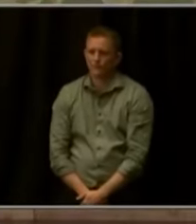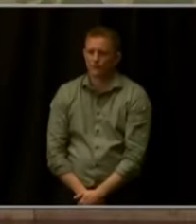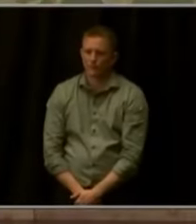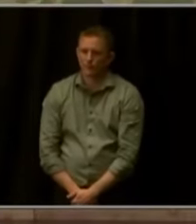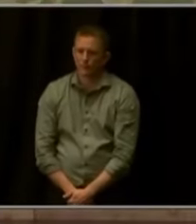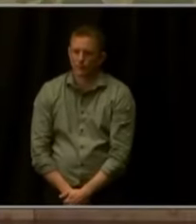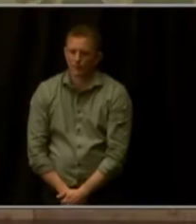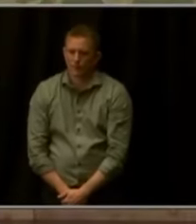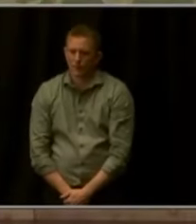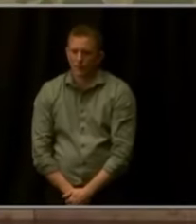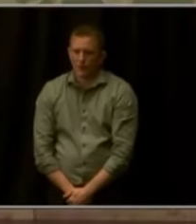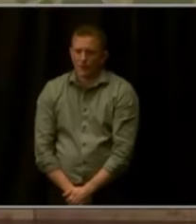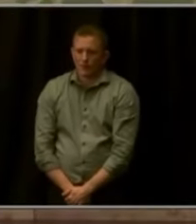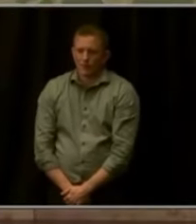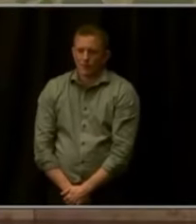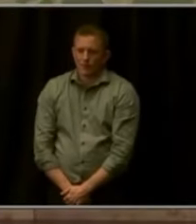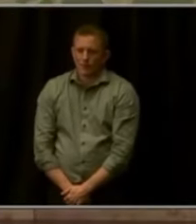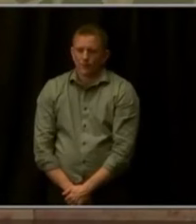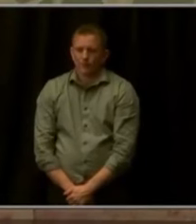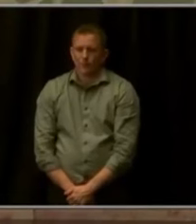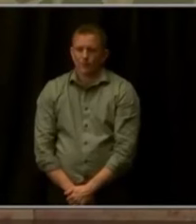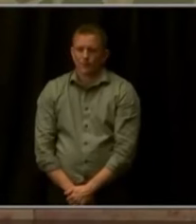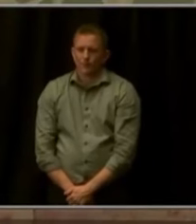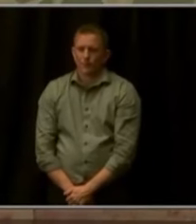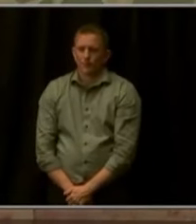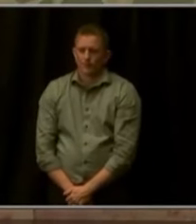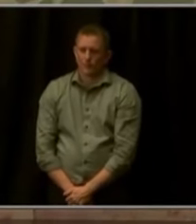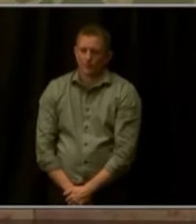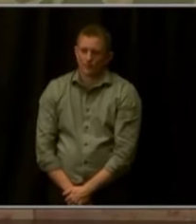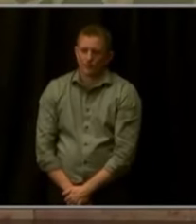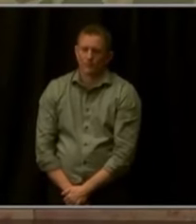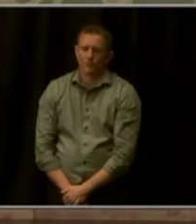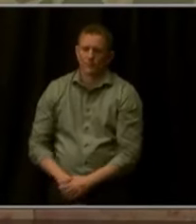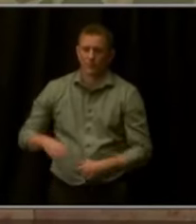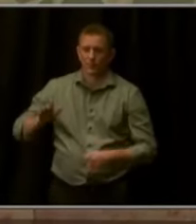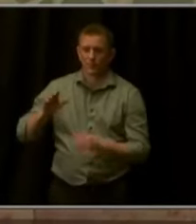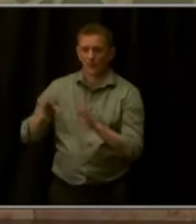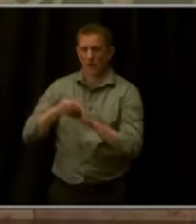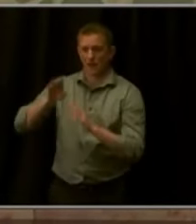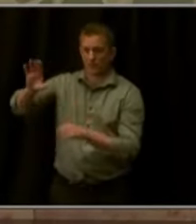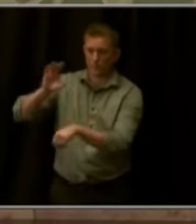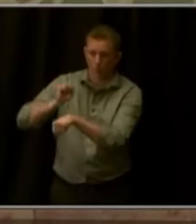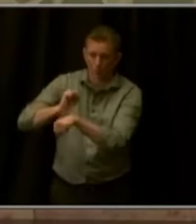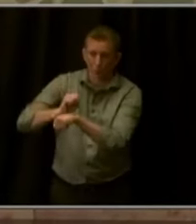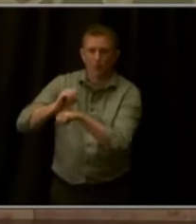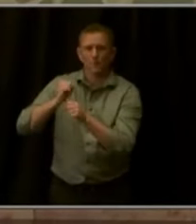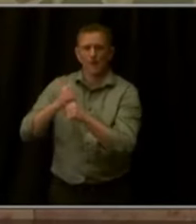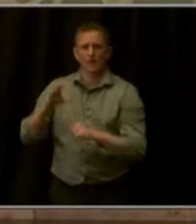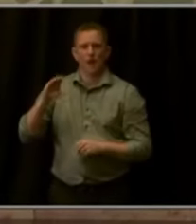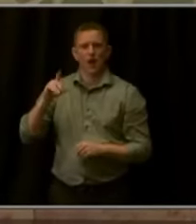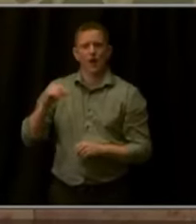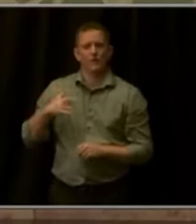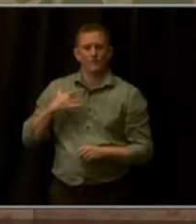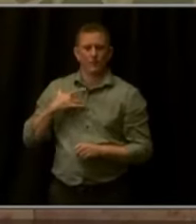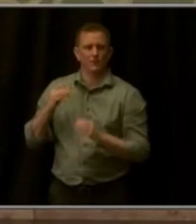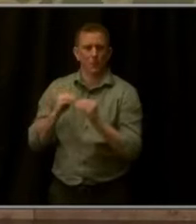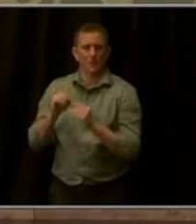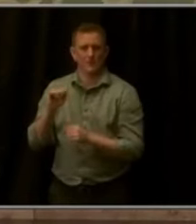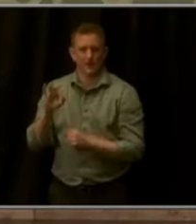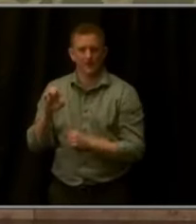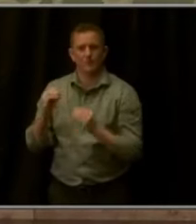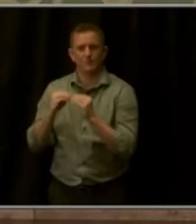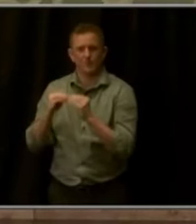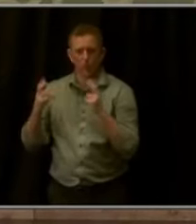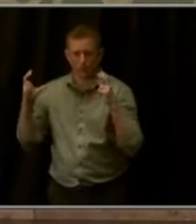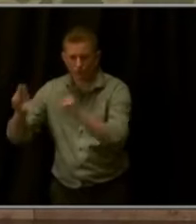Tom build on this work and make Coloradans safer, we're proposing additional investments to prevent convicted felons from illegally